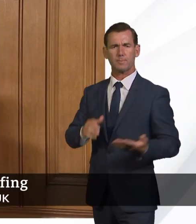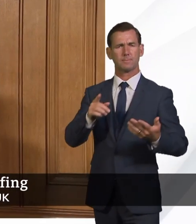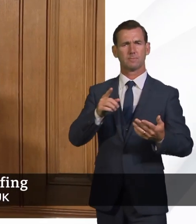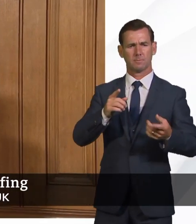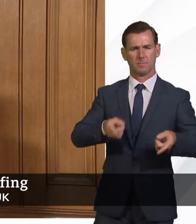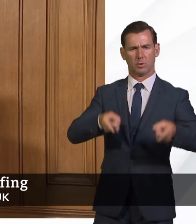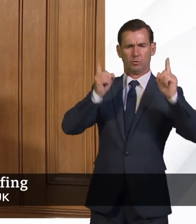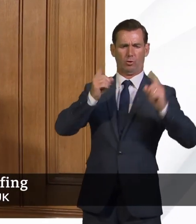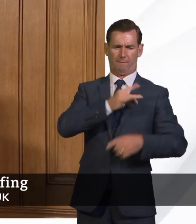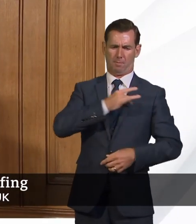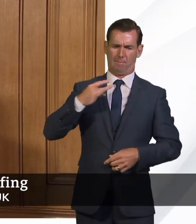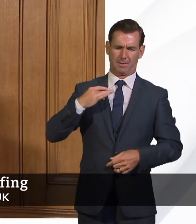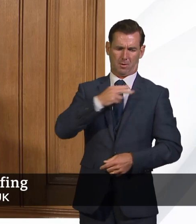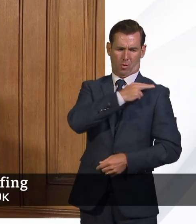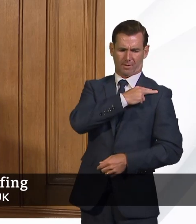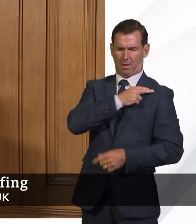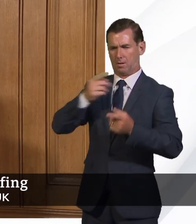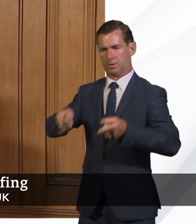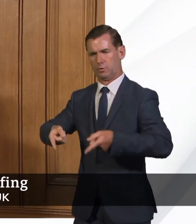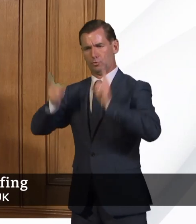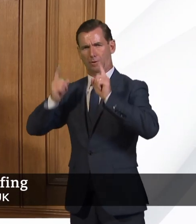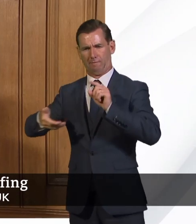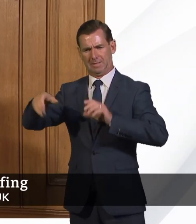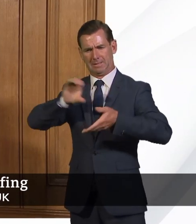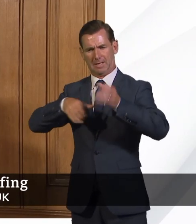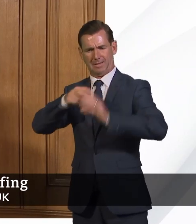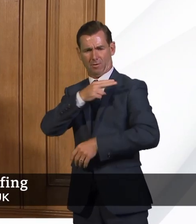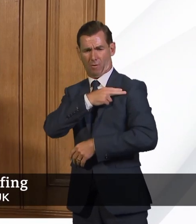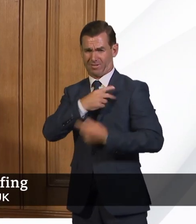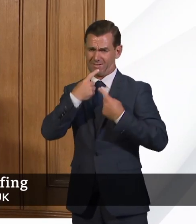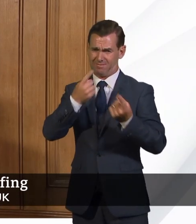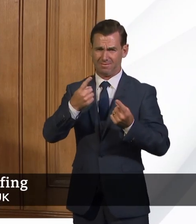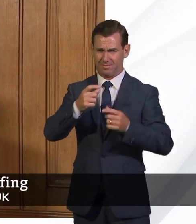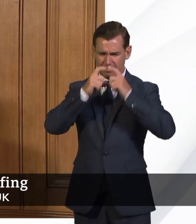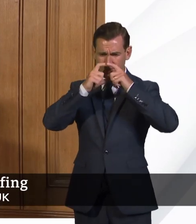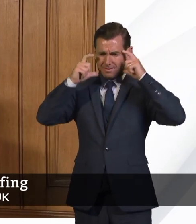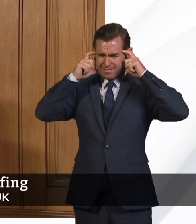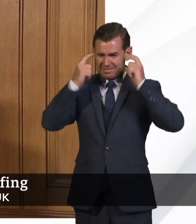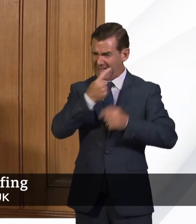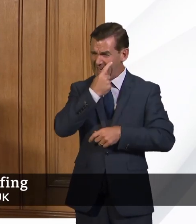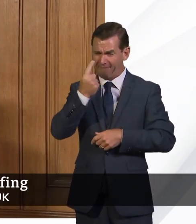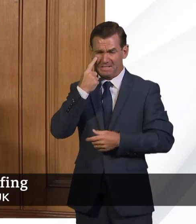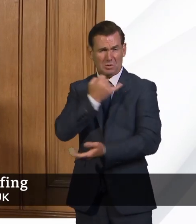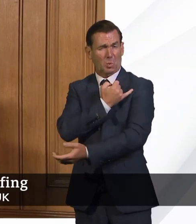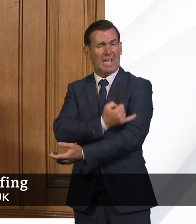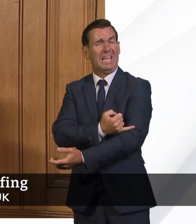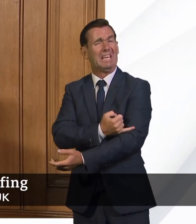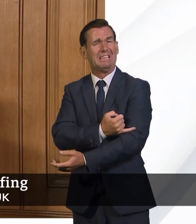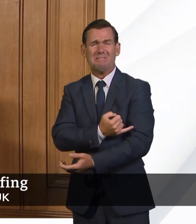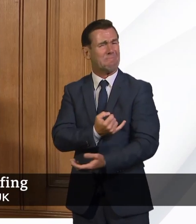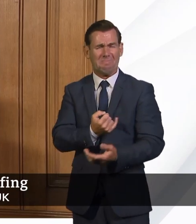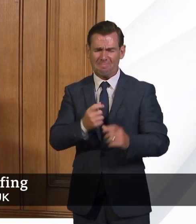Chief Scientific Advisor said a number of times on this podium, the evidence is weak. But nevertheless, there is some evidence.